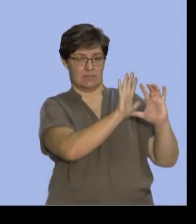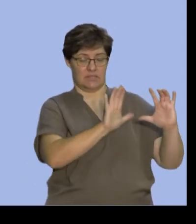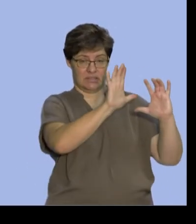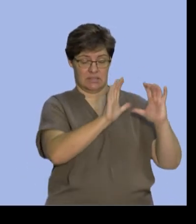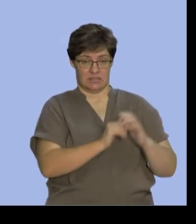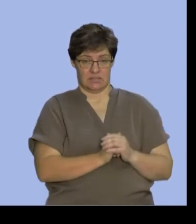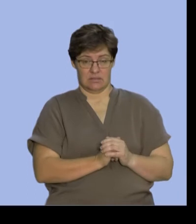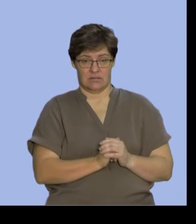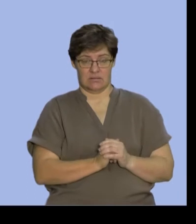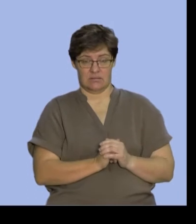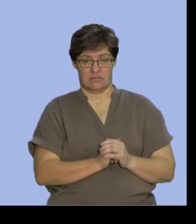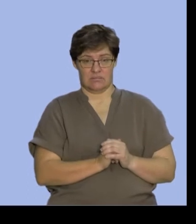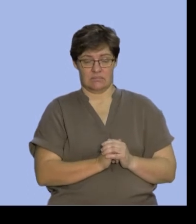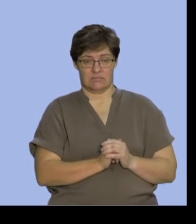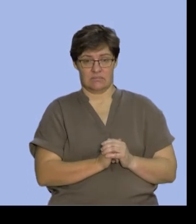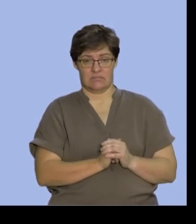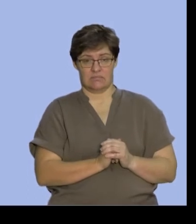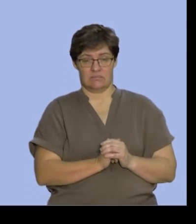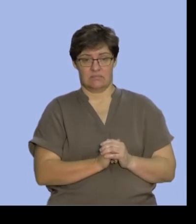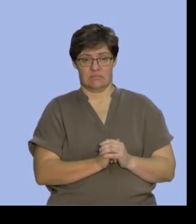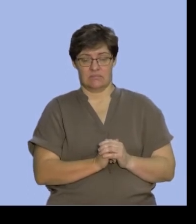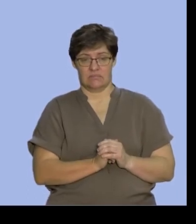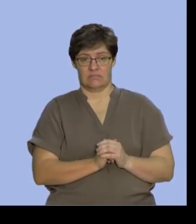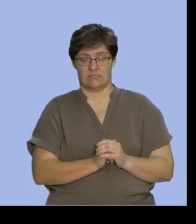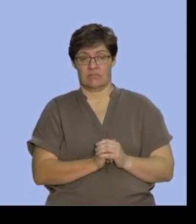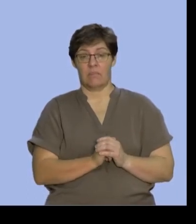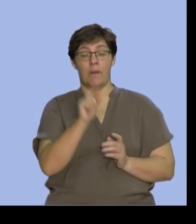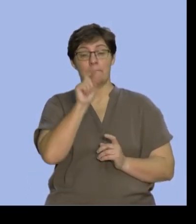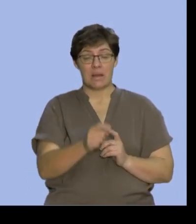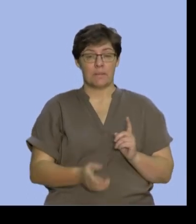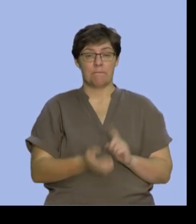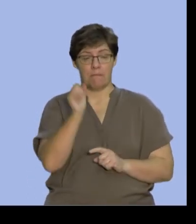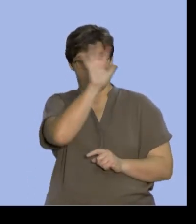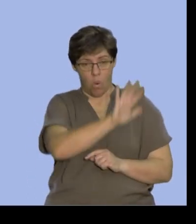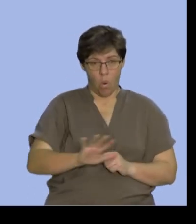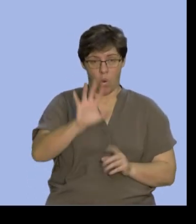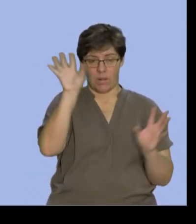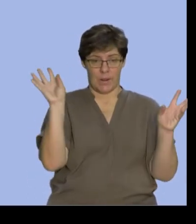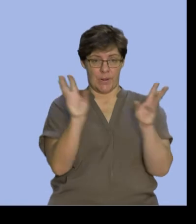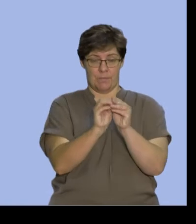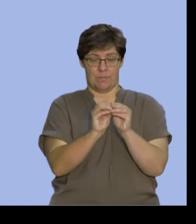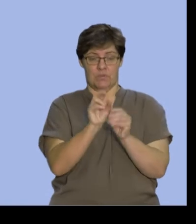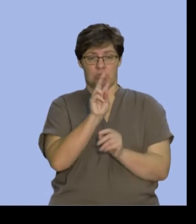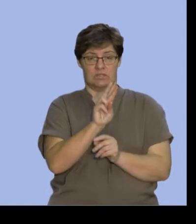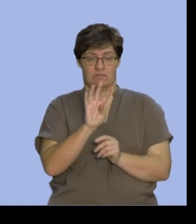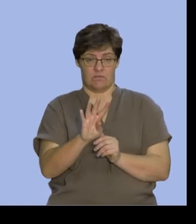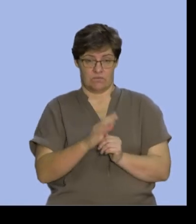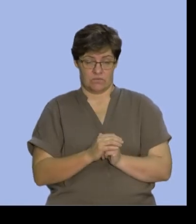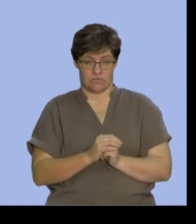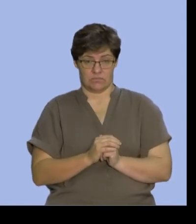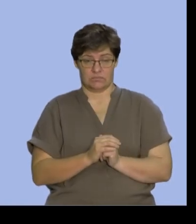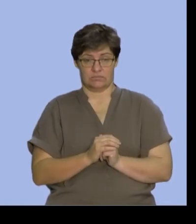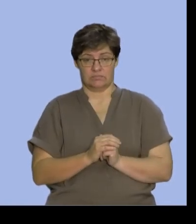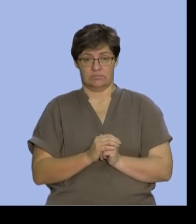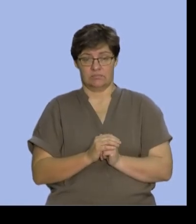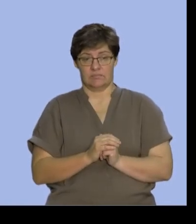okay, into that space there. We have got to recognize all of this adds to 24. But notice that what